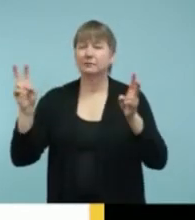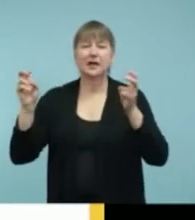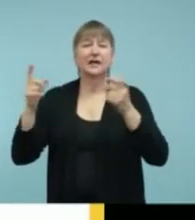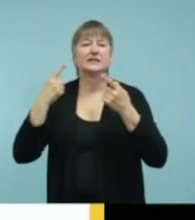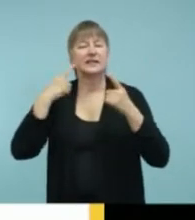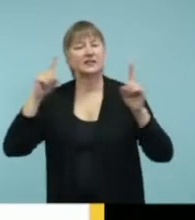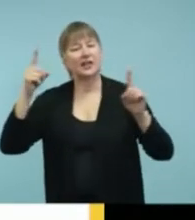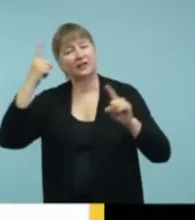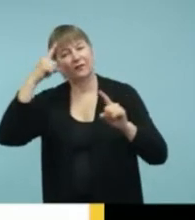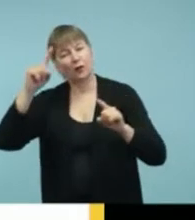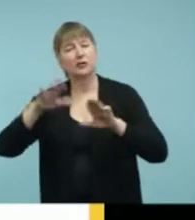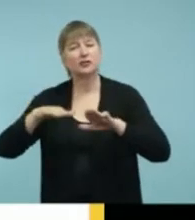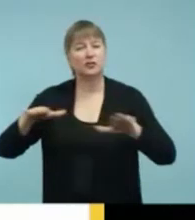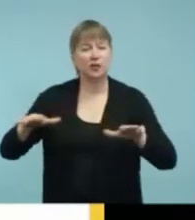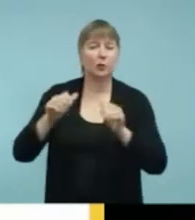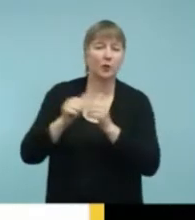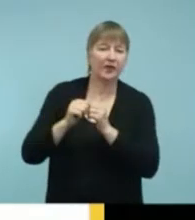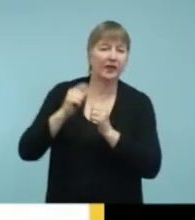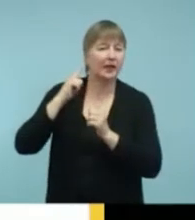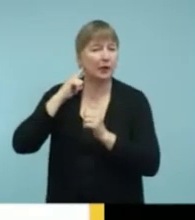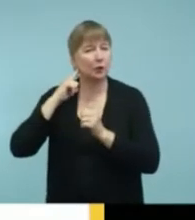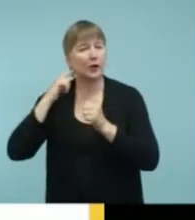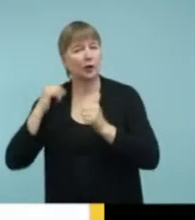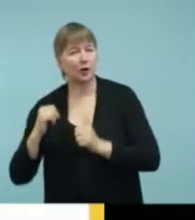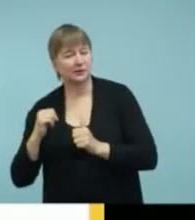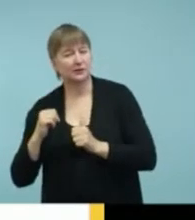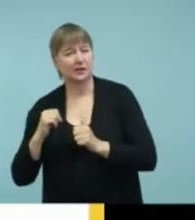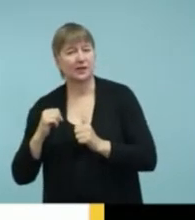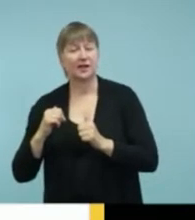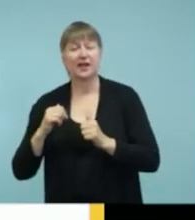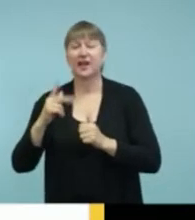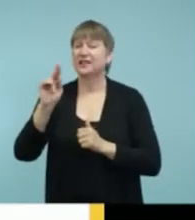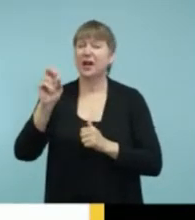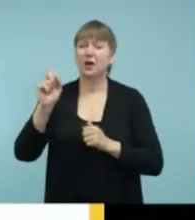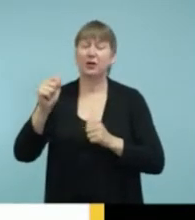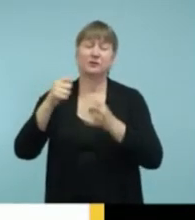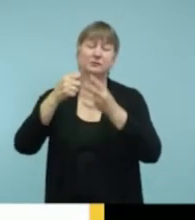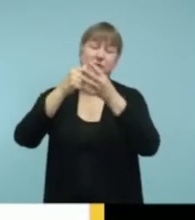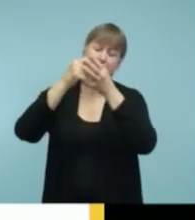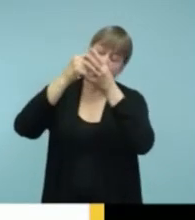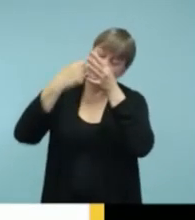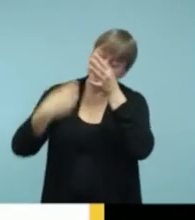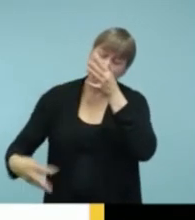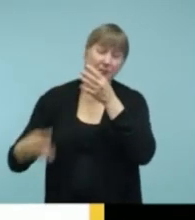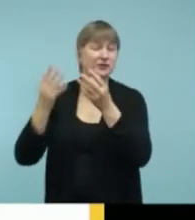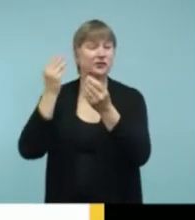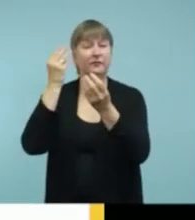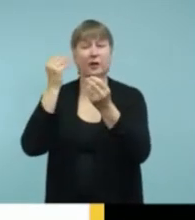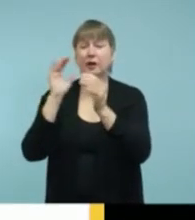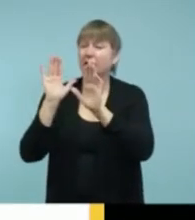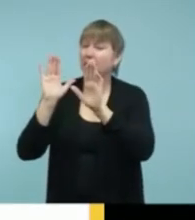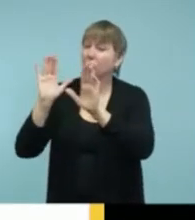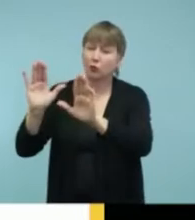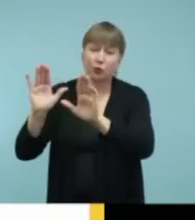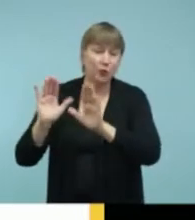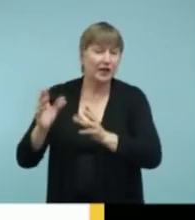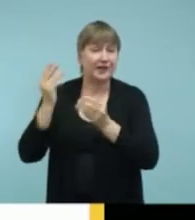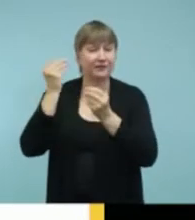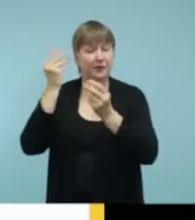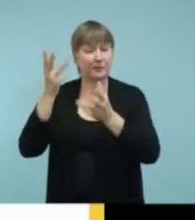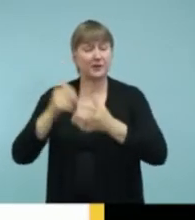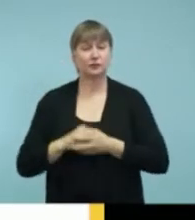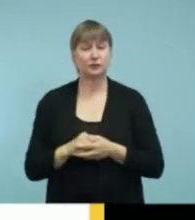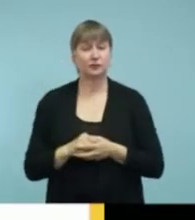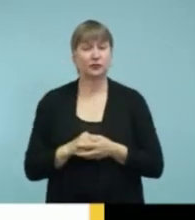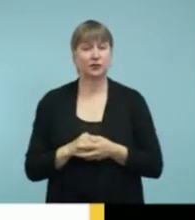and the link is at the bottom. She has so much information on there. That's really, really great. So, you know, when we talk